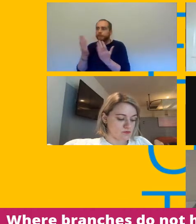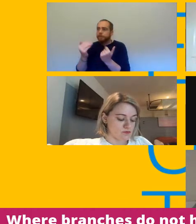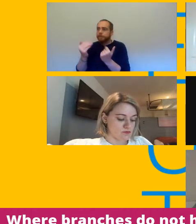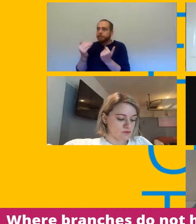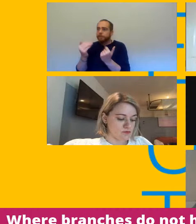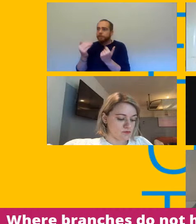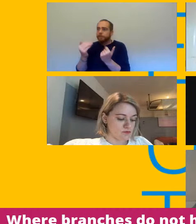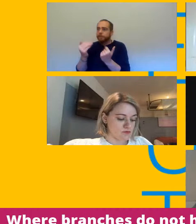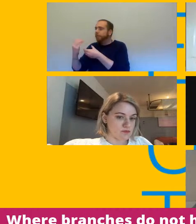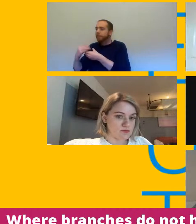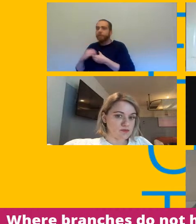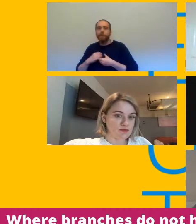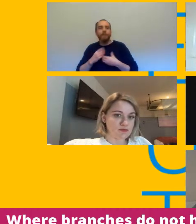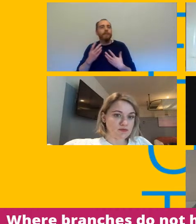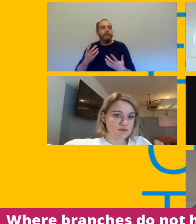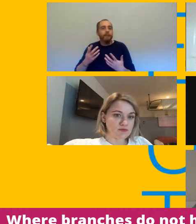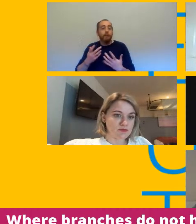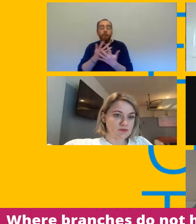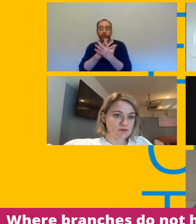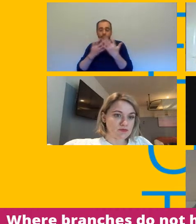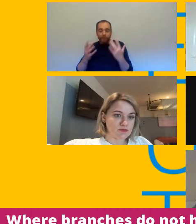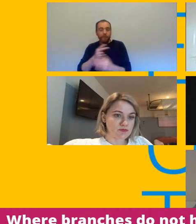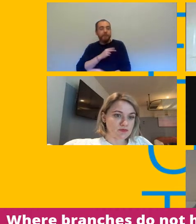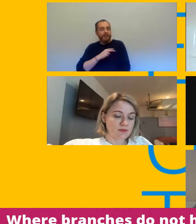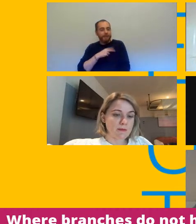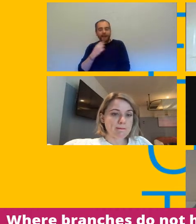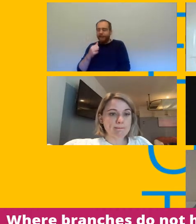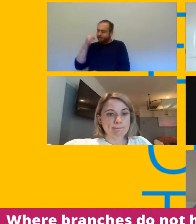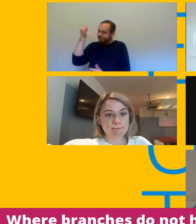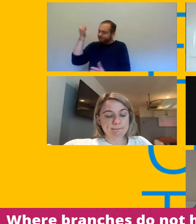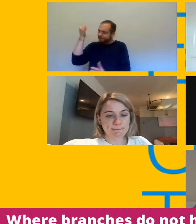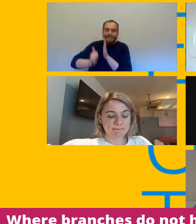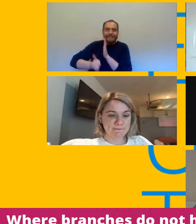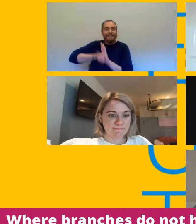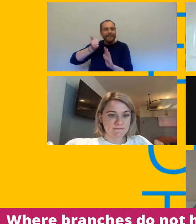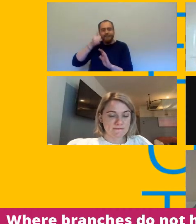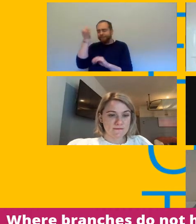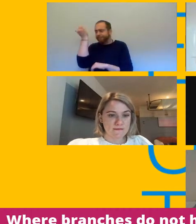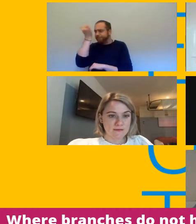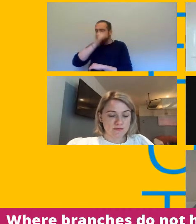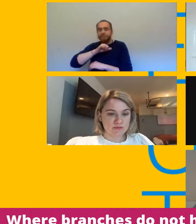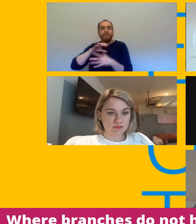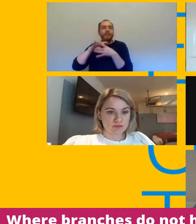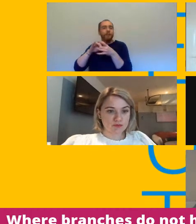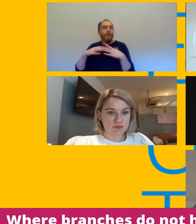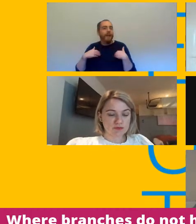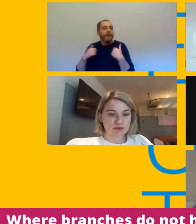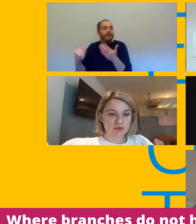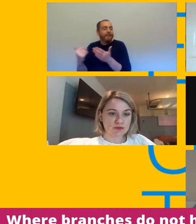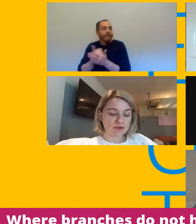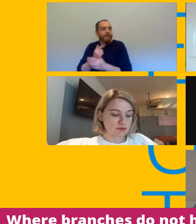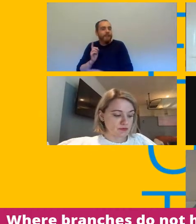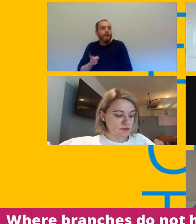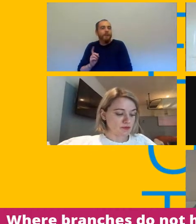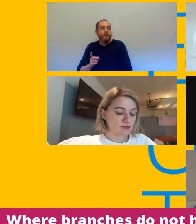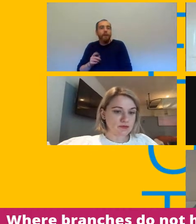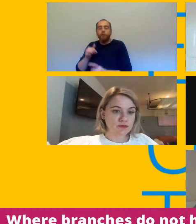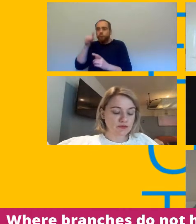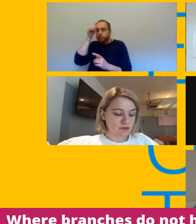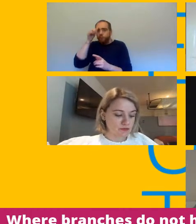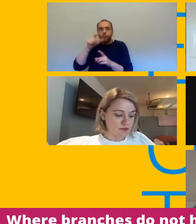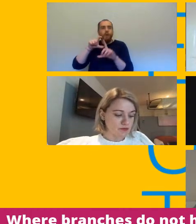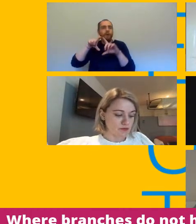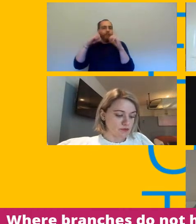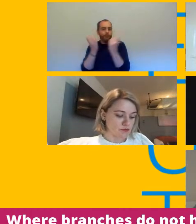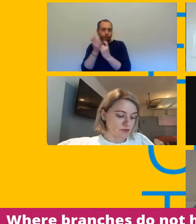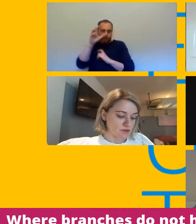ucu have expertise in this area health and safety and uh you know and know the college back to front and we just need to